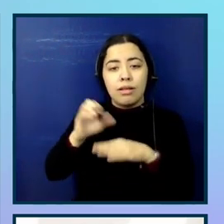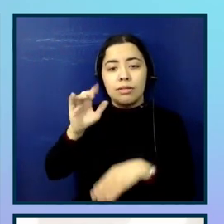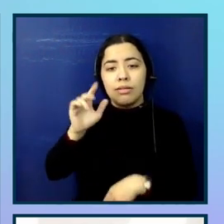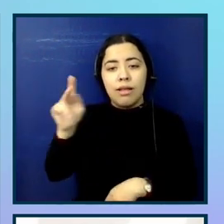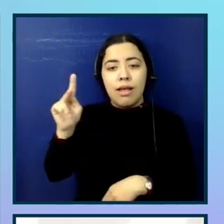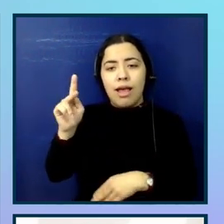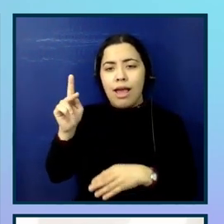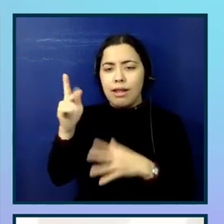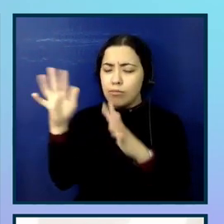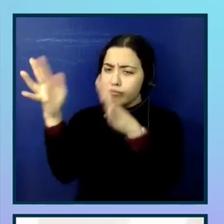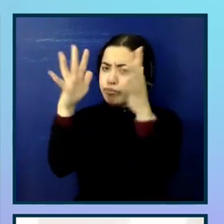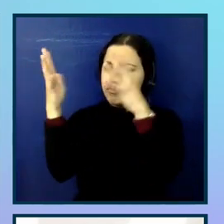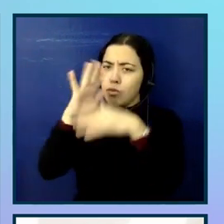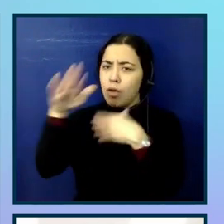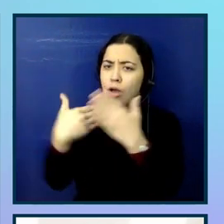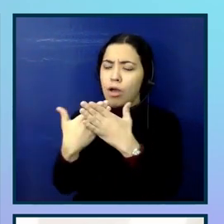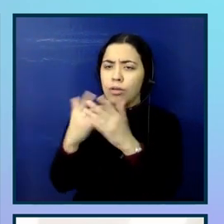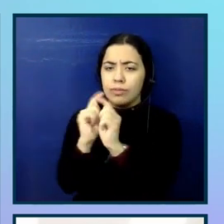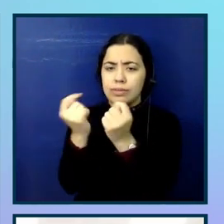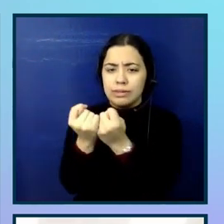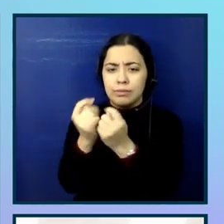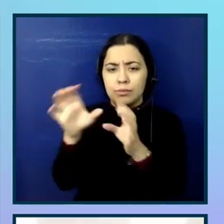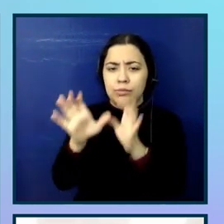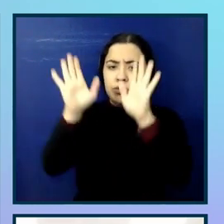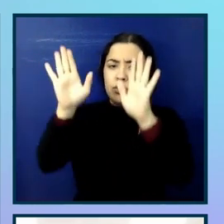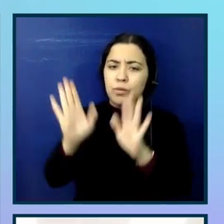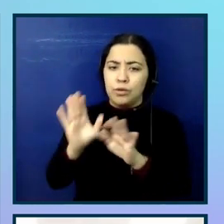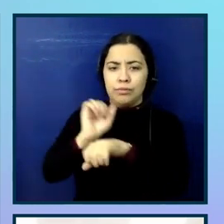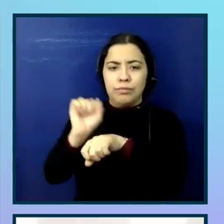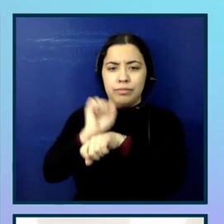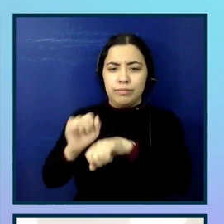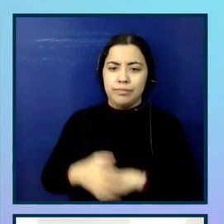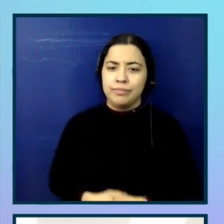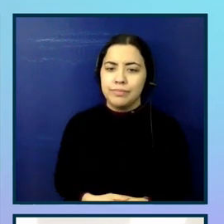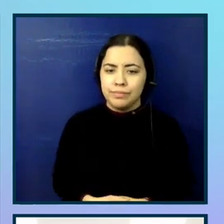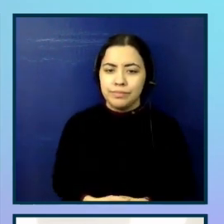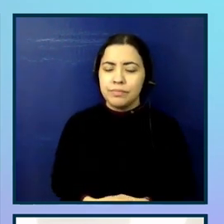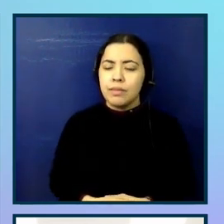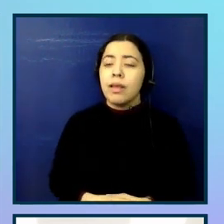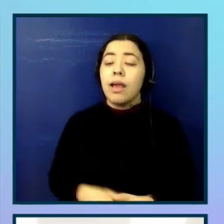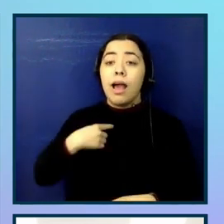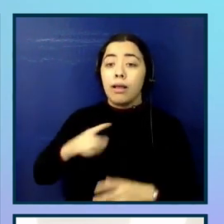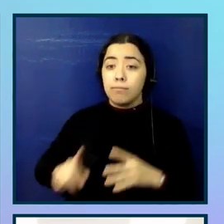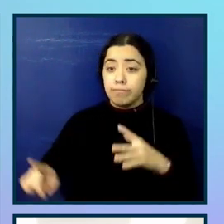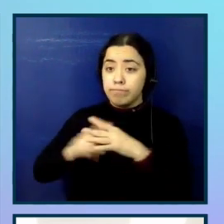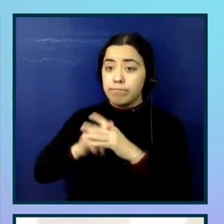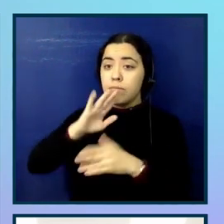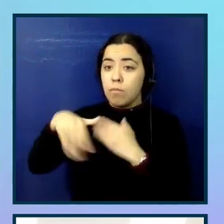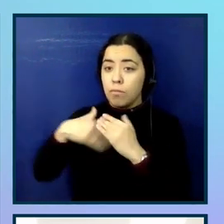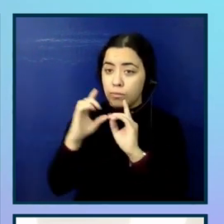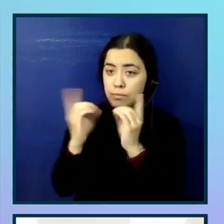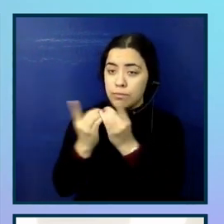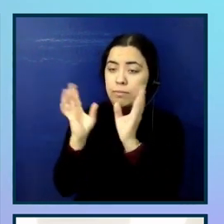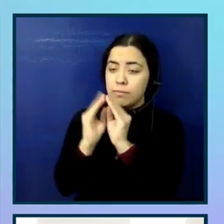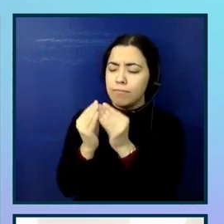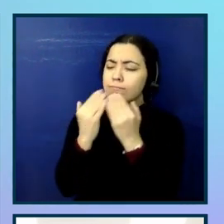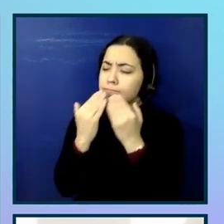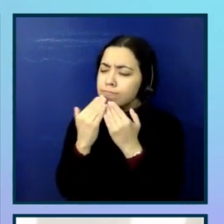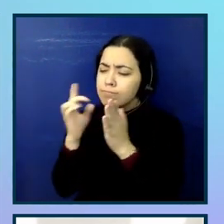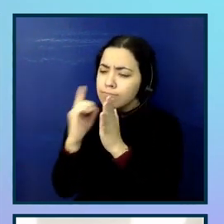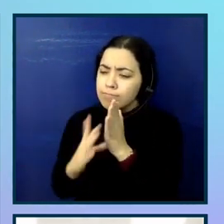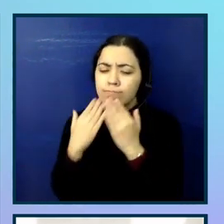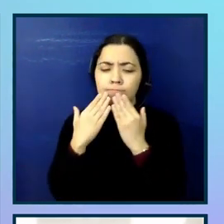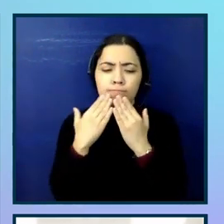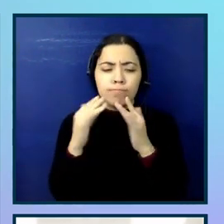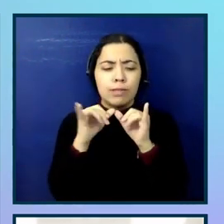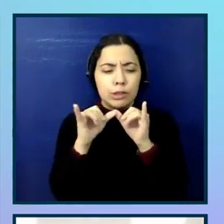doing such fantastic work. Also at our department meetings to thank all the designers and engineers that have been working to resolve these issues.